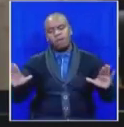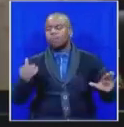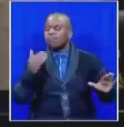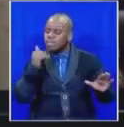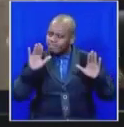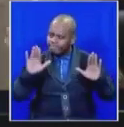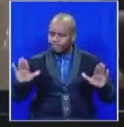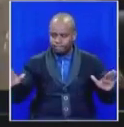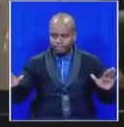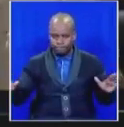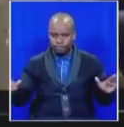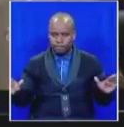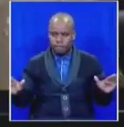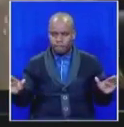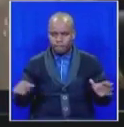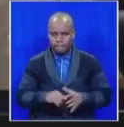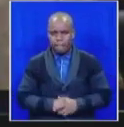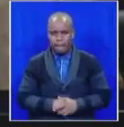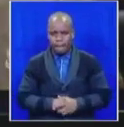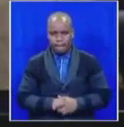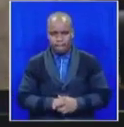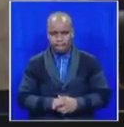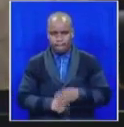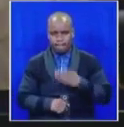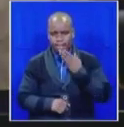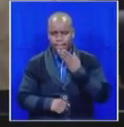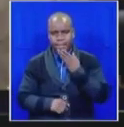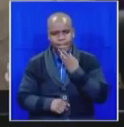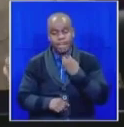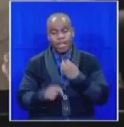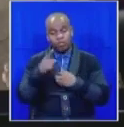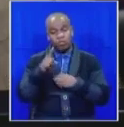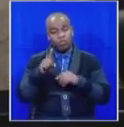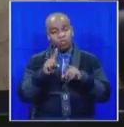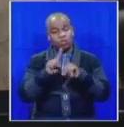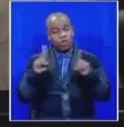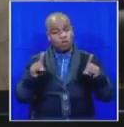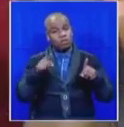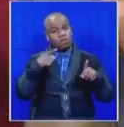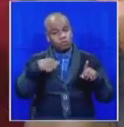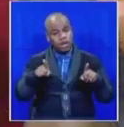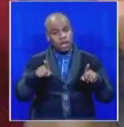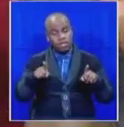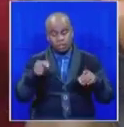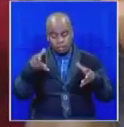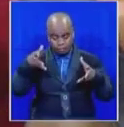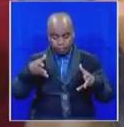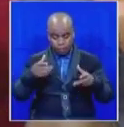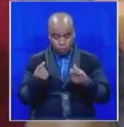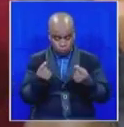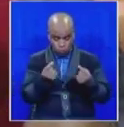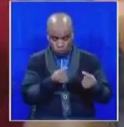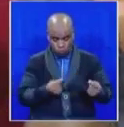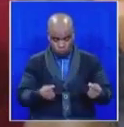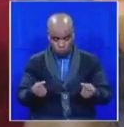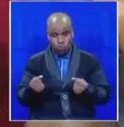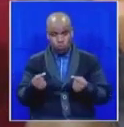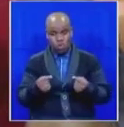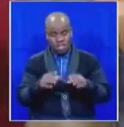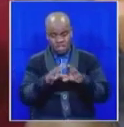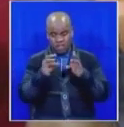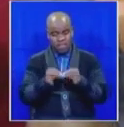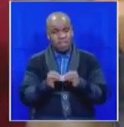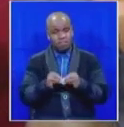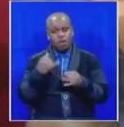it is inappropriate to continue doing things that you know are going to come back at you